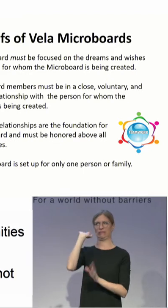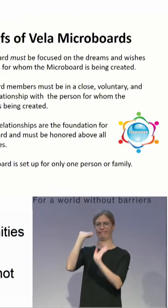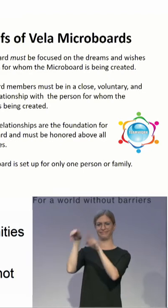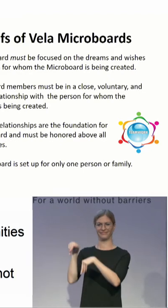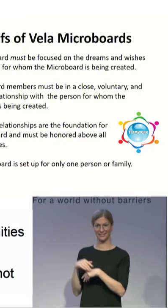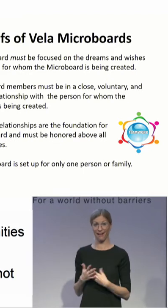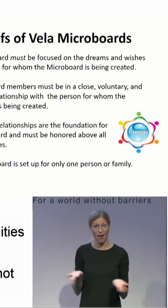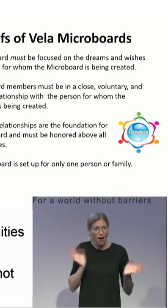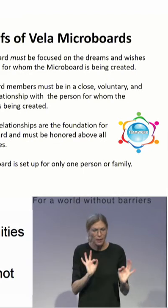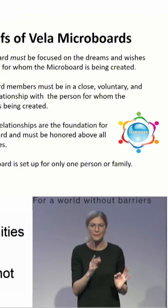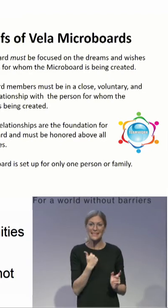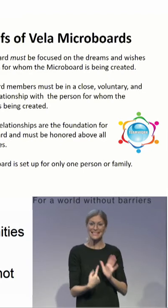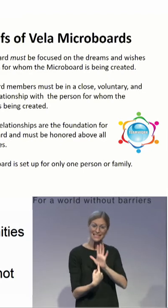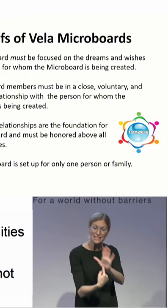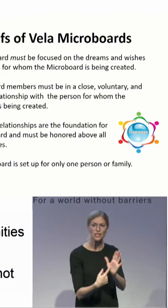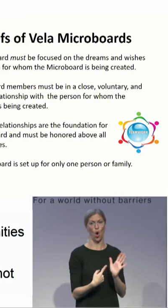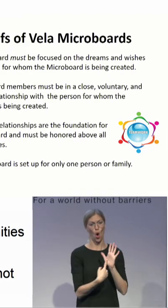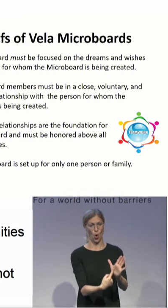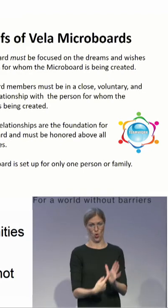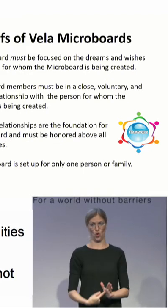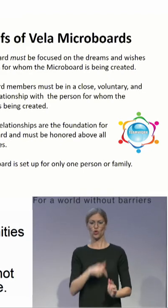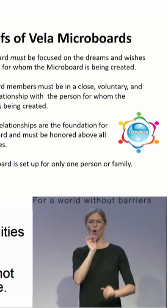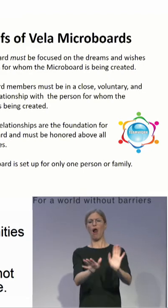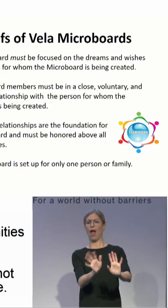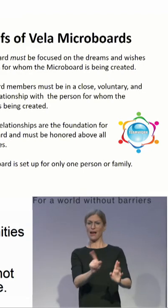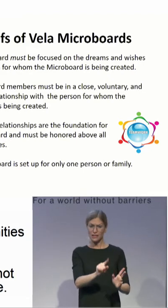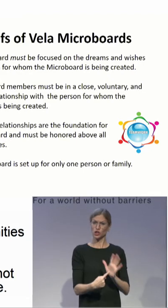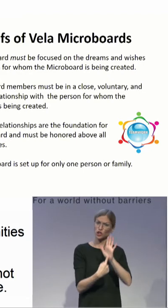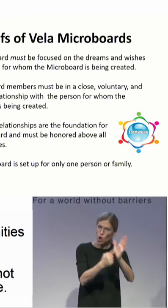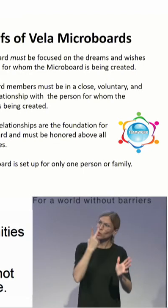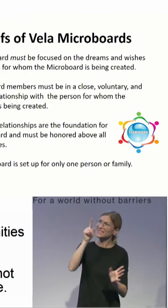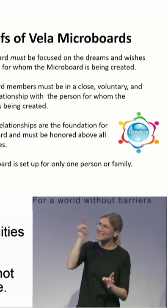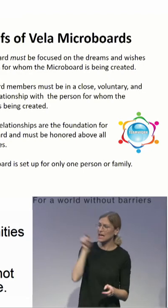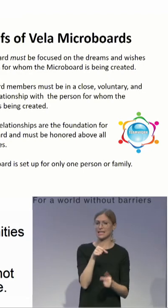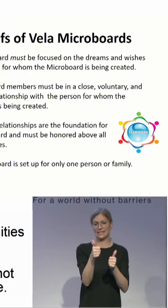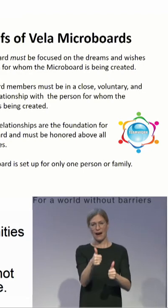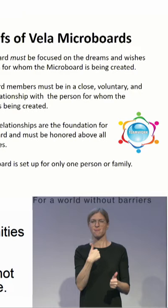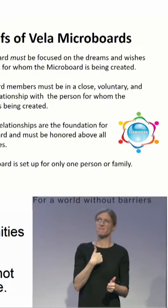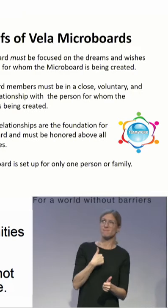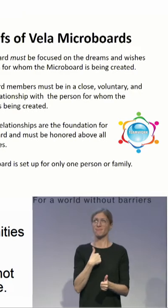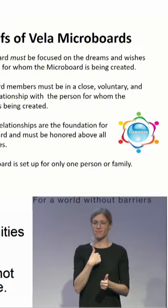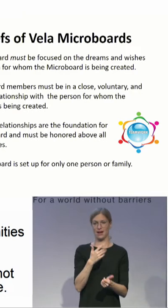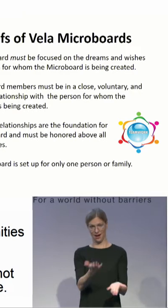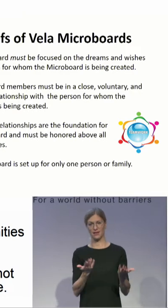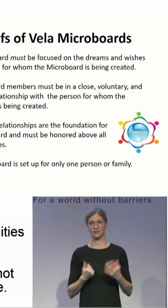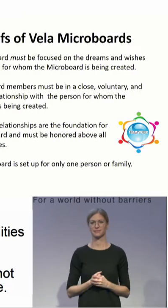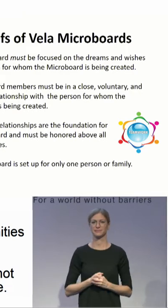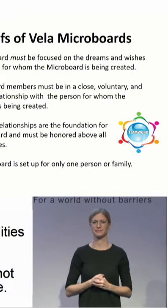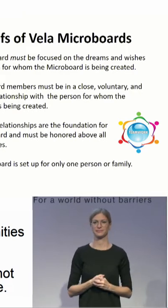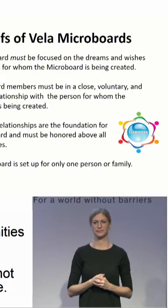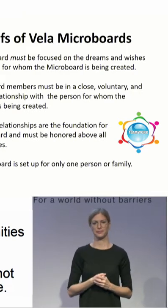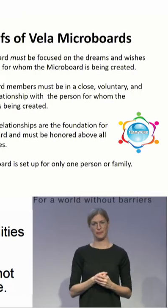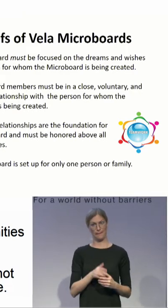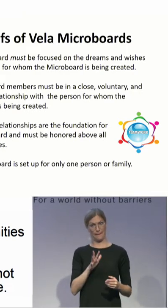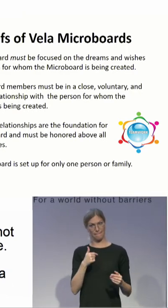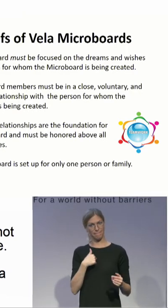The other thing in her situation as well that she did was she wanted a place near a park where people played sports, and she wanted a shopping mall.